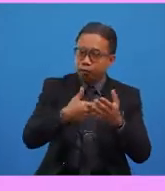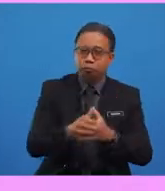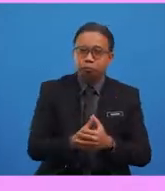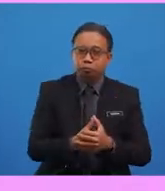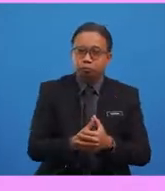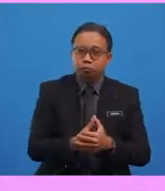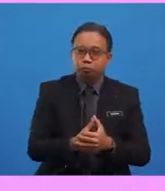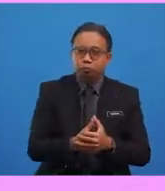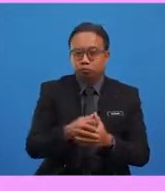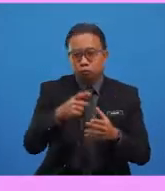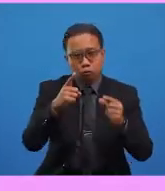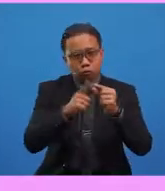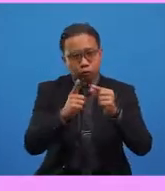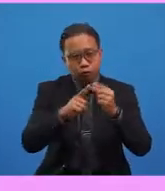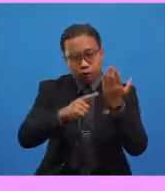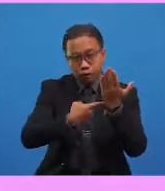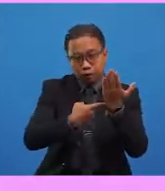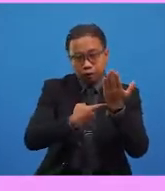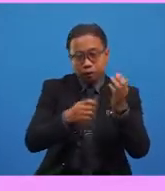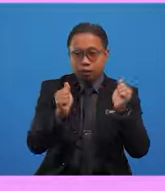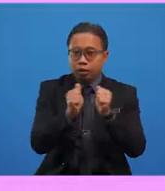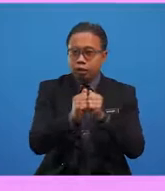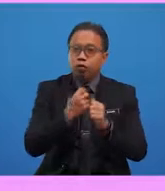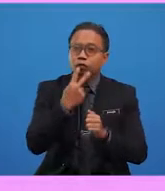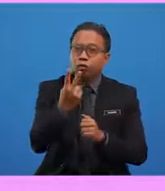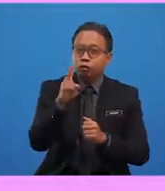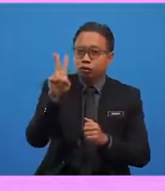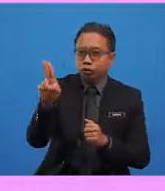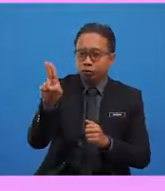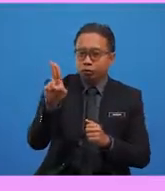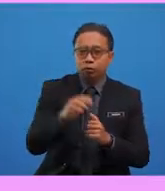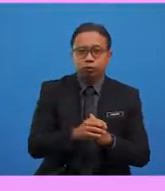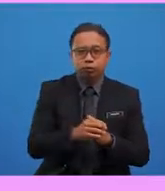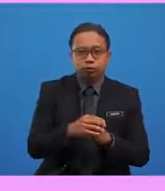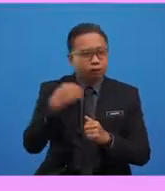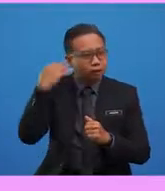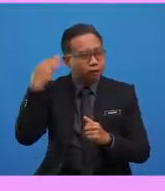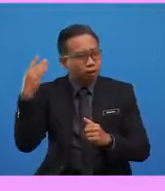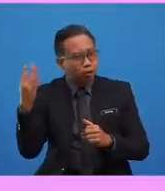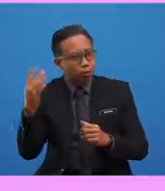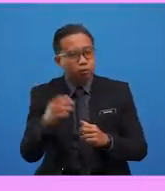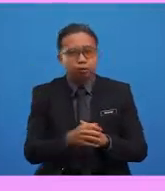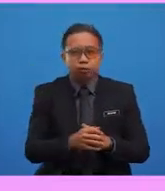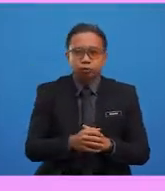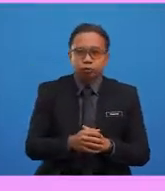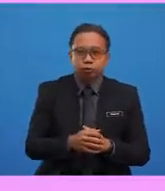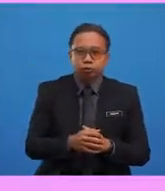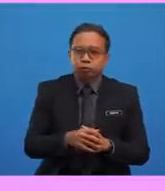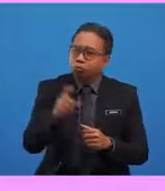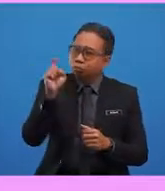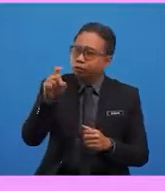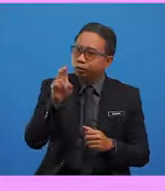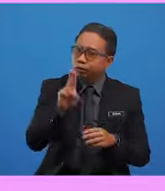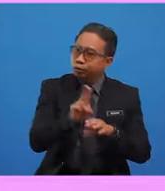sometimes for words that begin with the vowel U, which have the sound of the consonant Y. We must